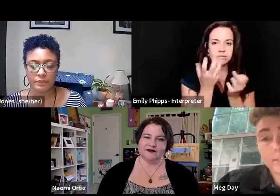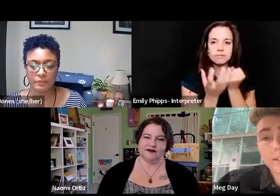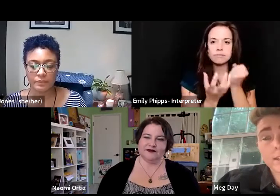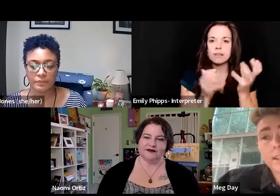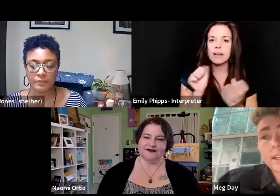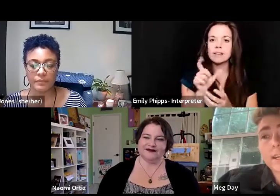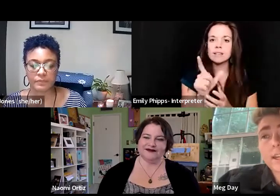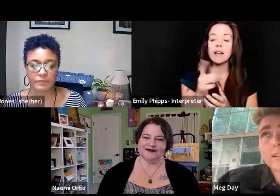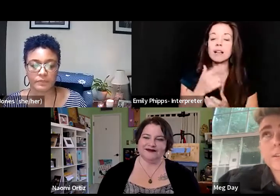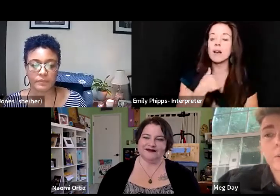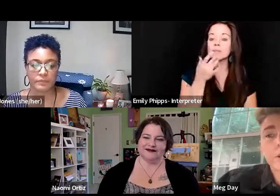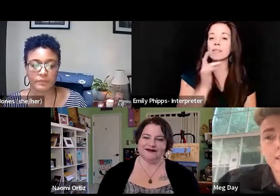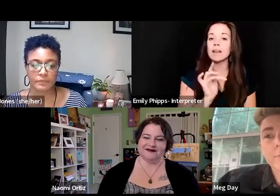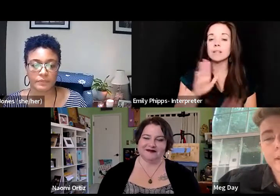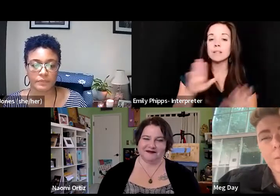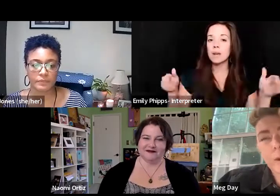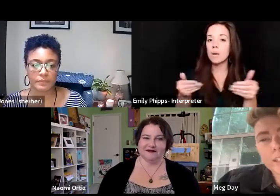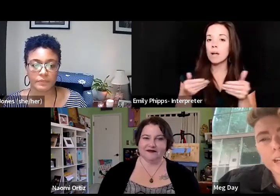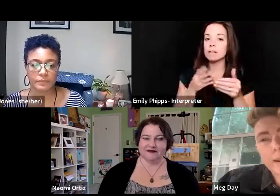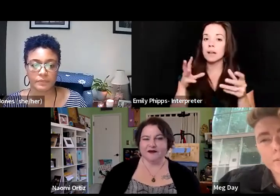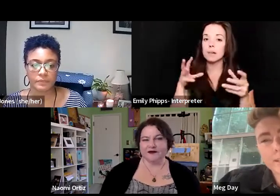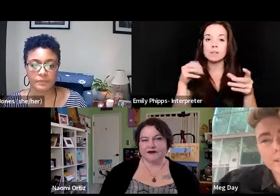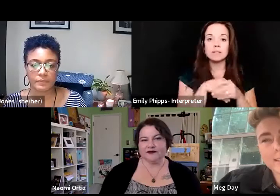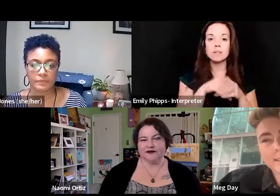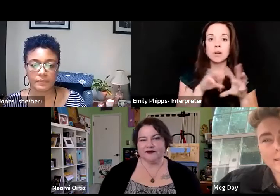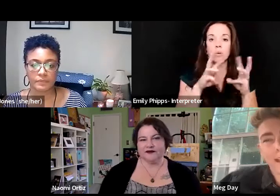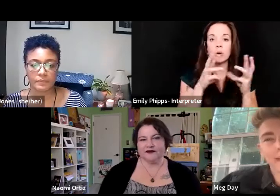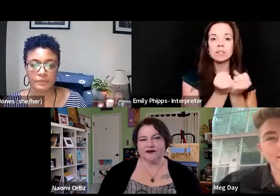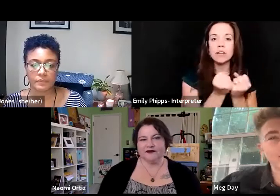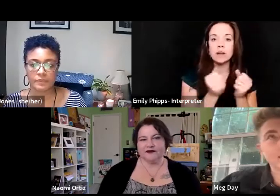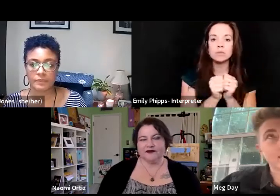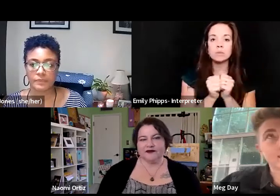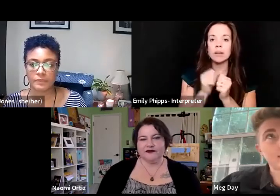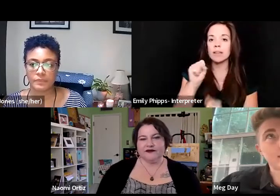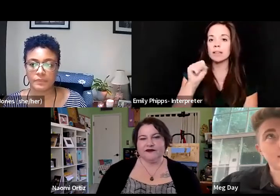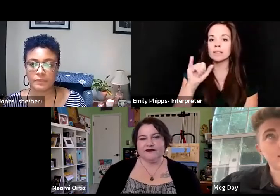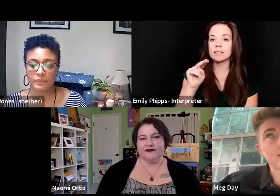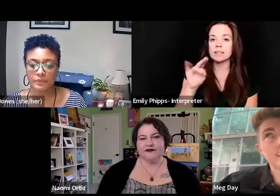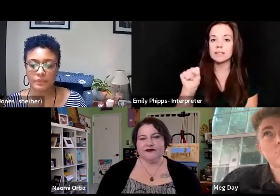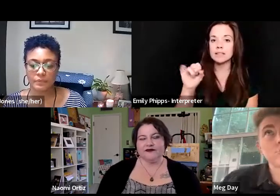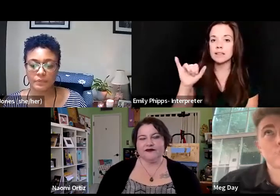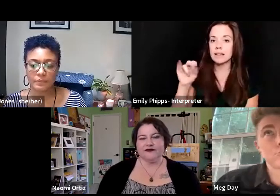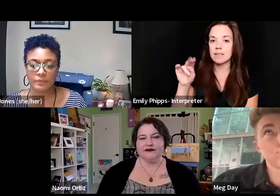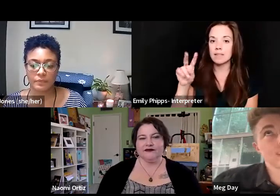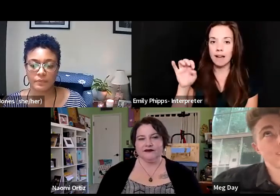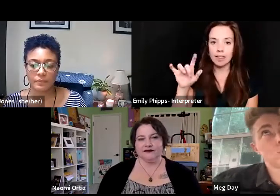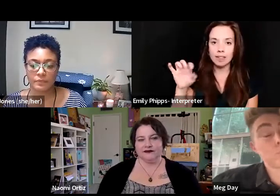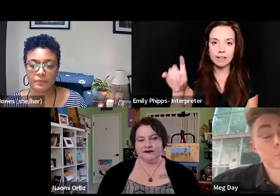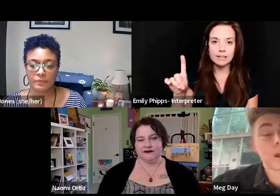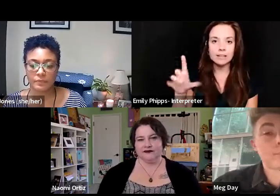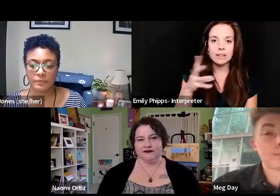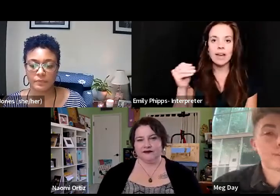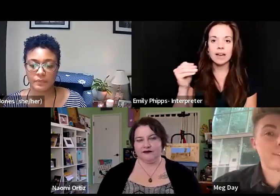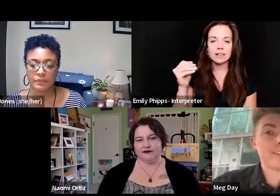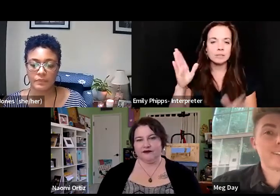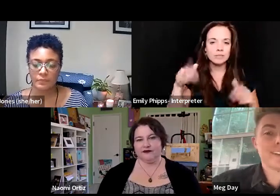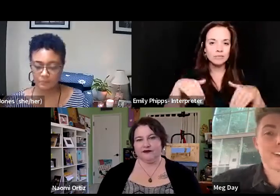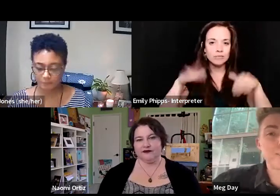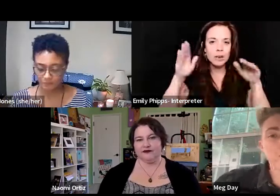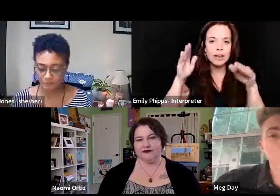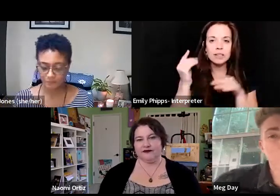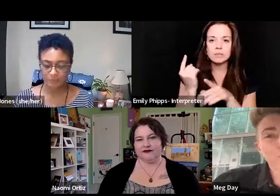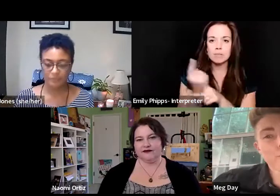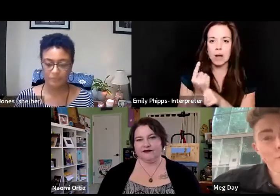welcomed as a participant in workshops with Sins Invalid, and to get raised proper